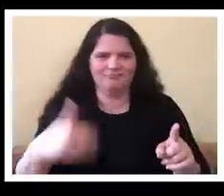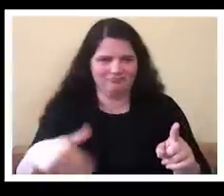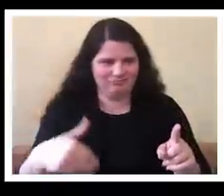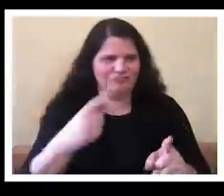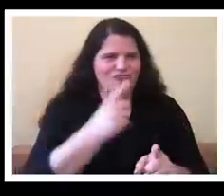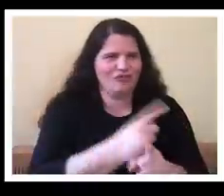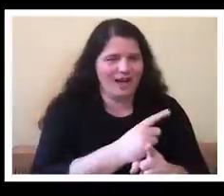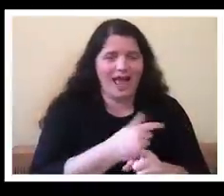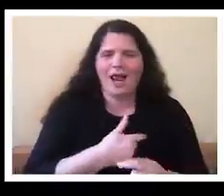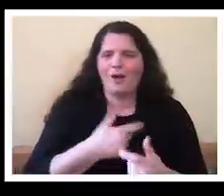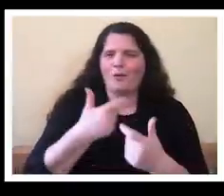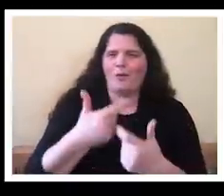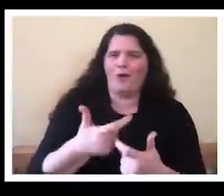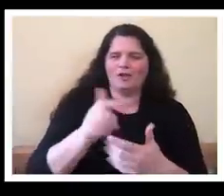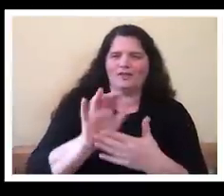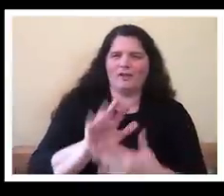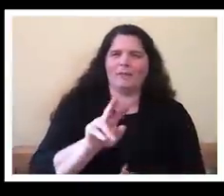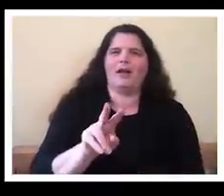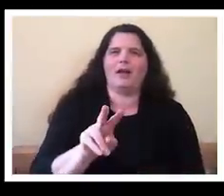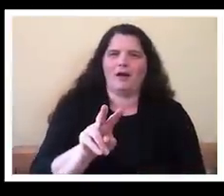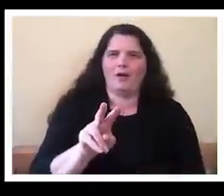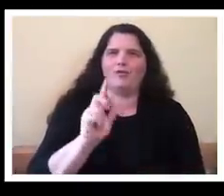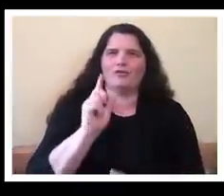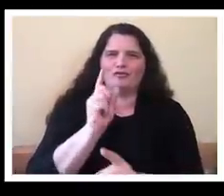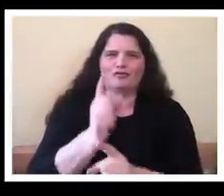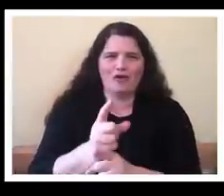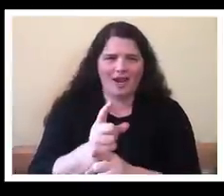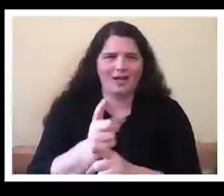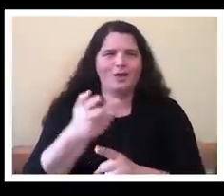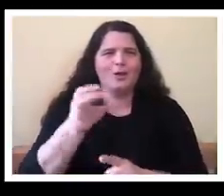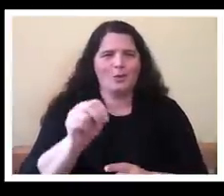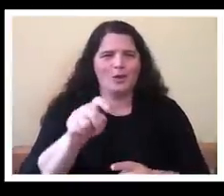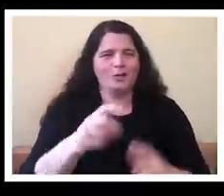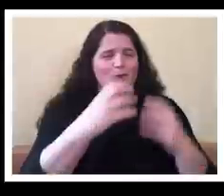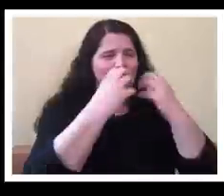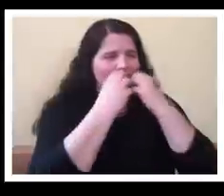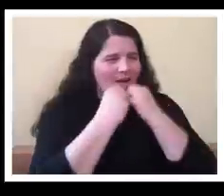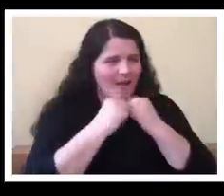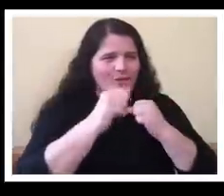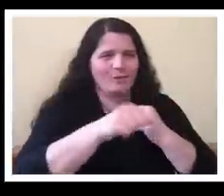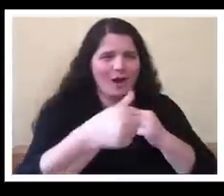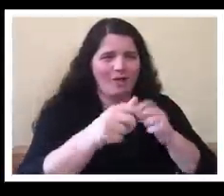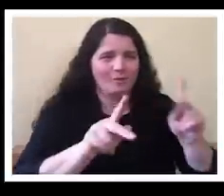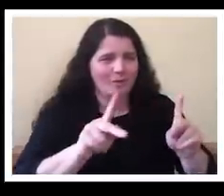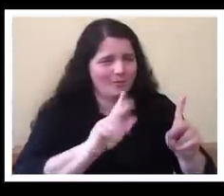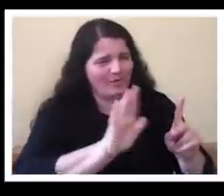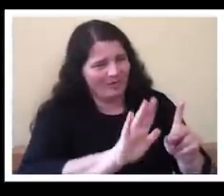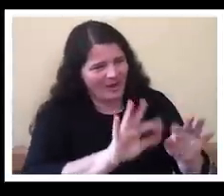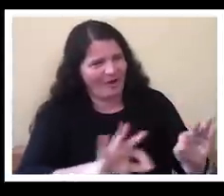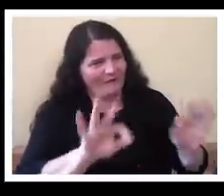people, it's only then that you start understanding and valuing yourself. And that's,